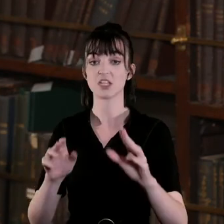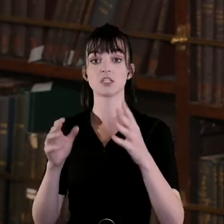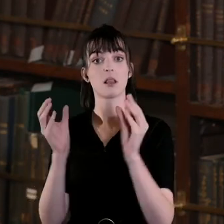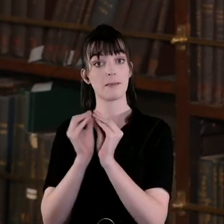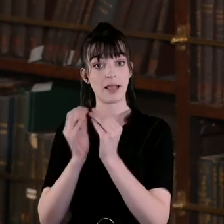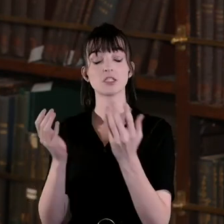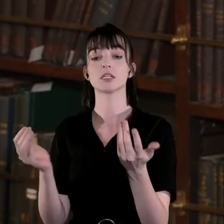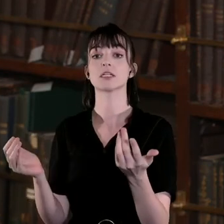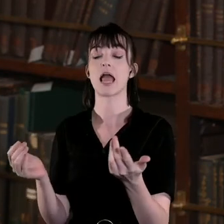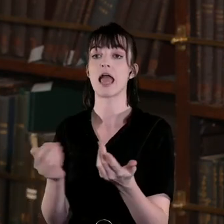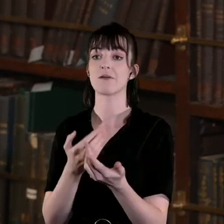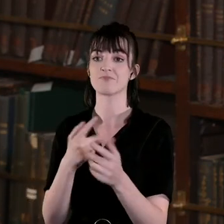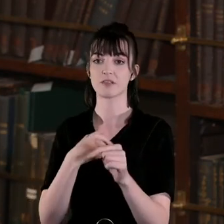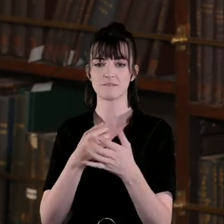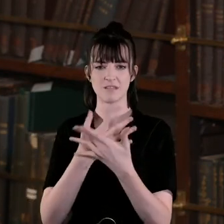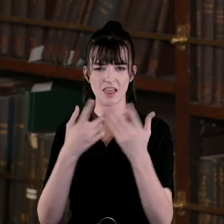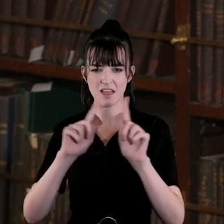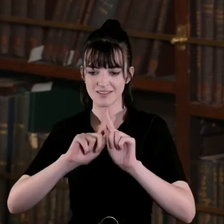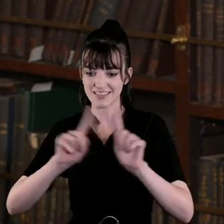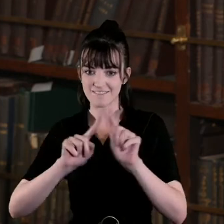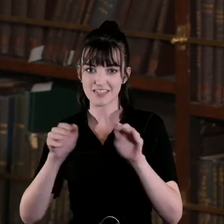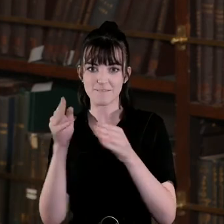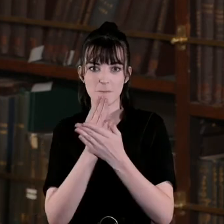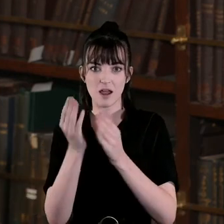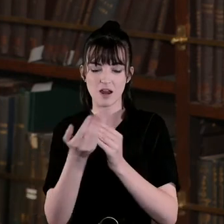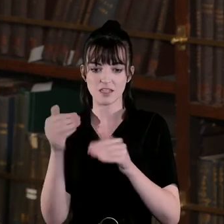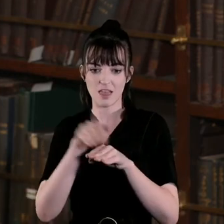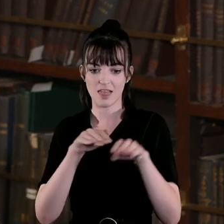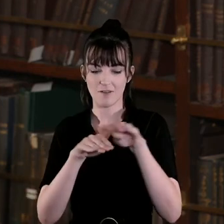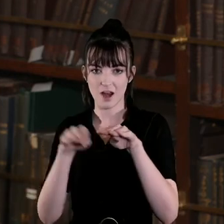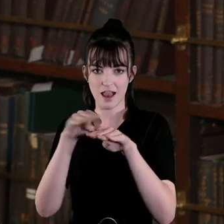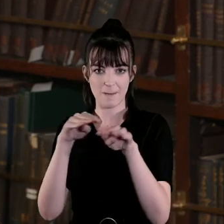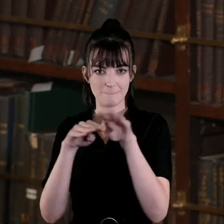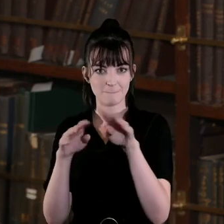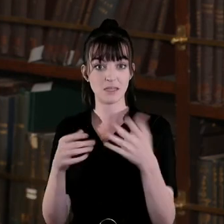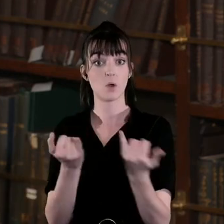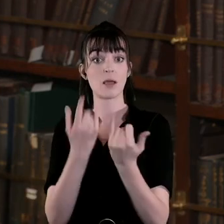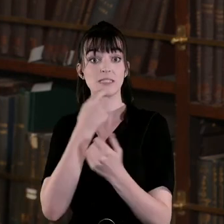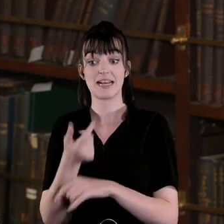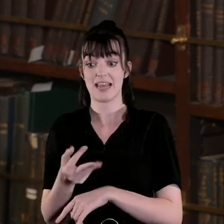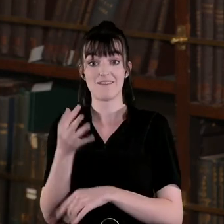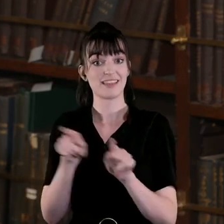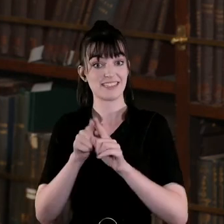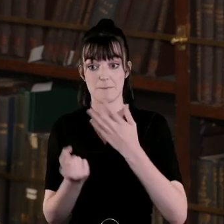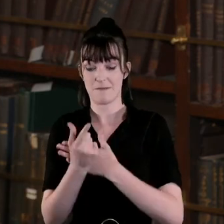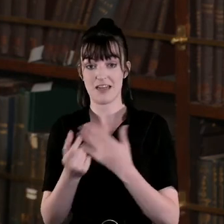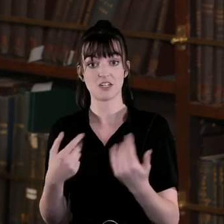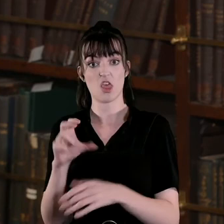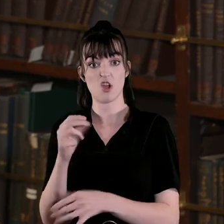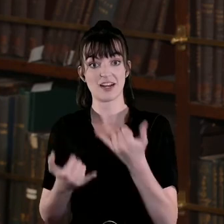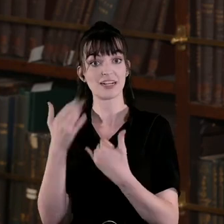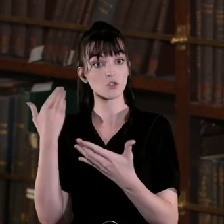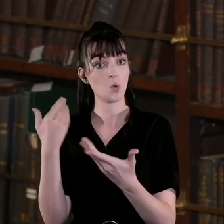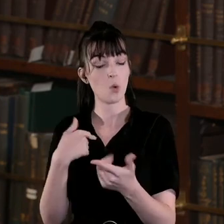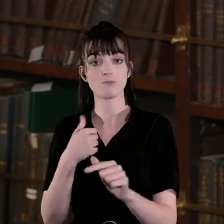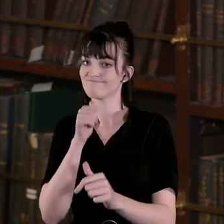that there's all these extra layers that perhaps as we've said if this event had been held 30 years ago it wouldn't have been